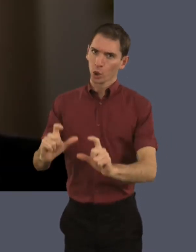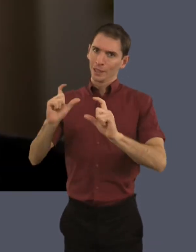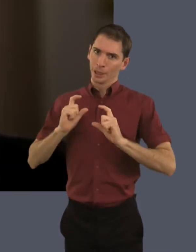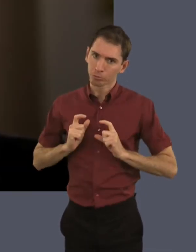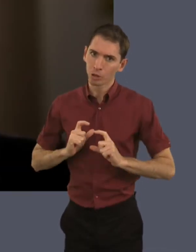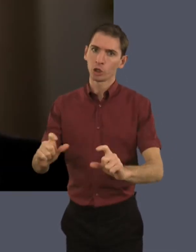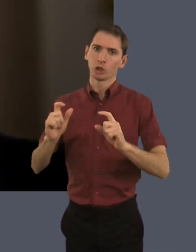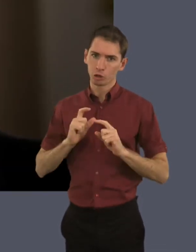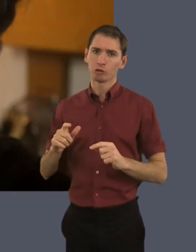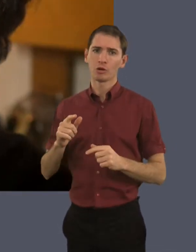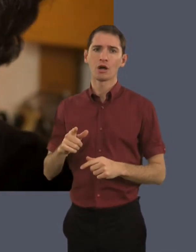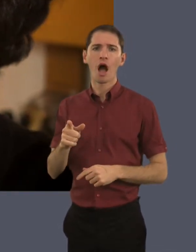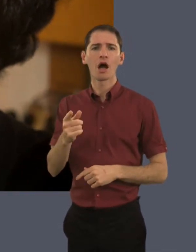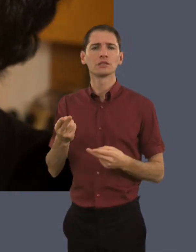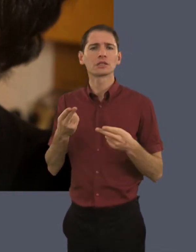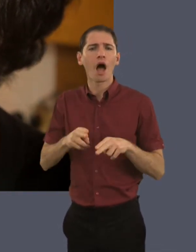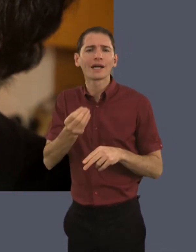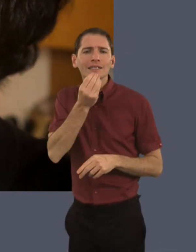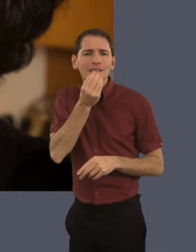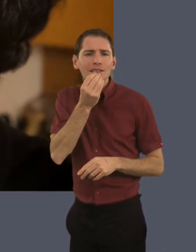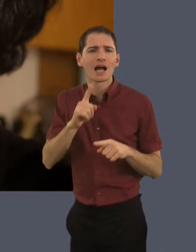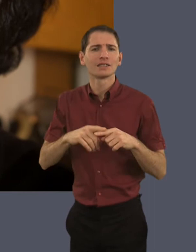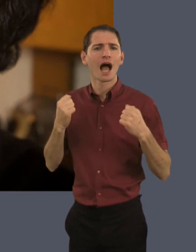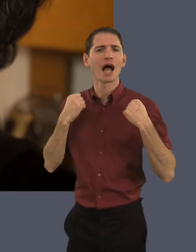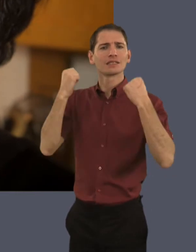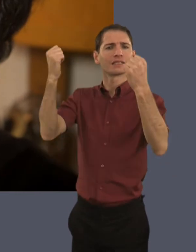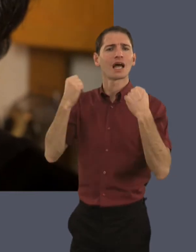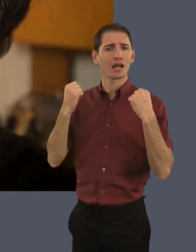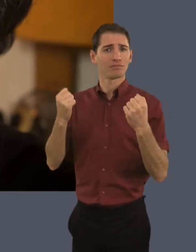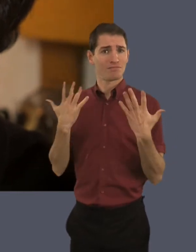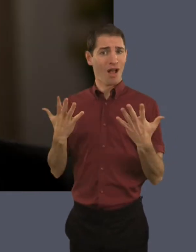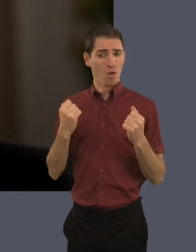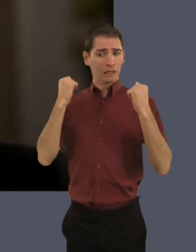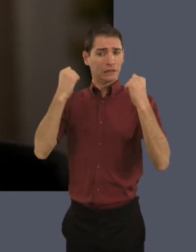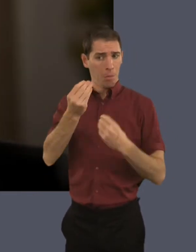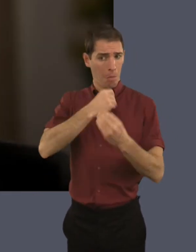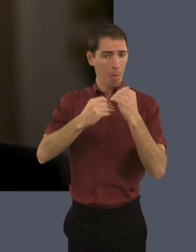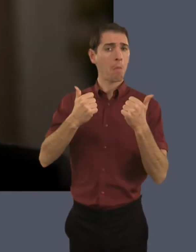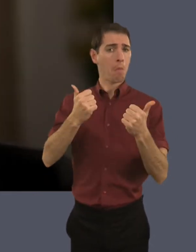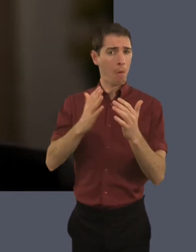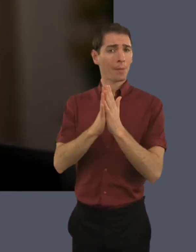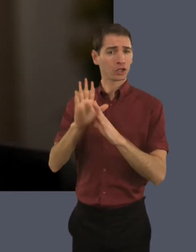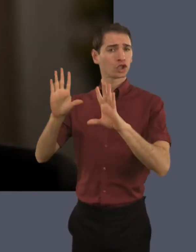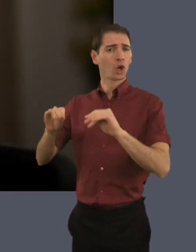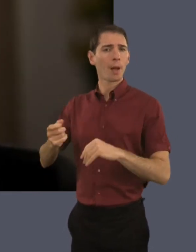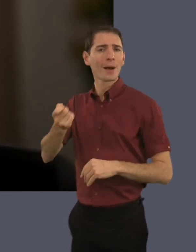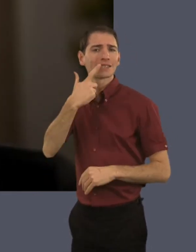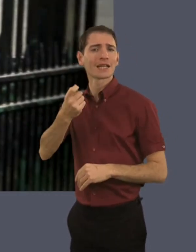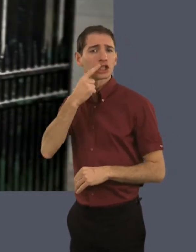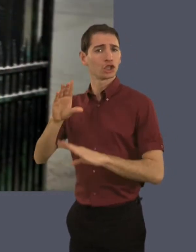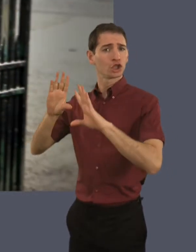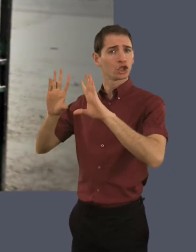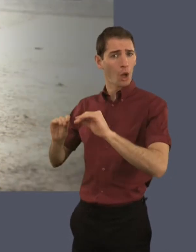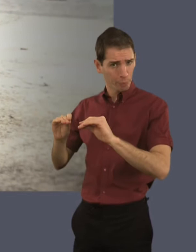up. But it's a constant, you know, keep going. I can say through the diet and exercise,